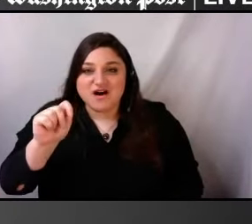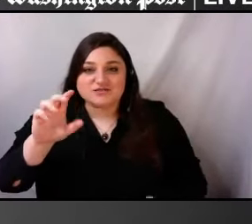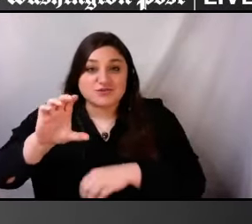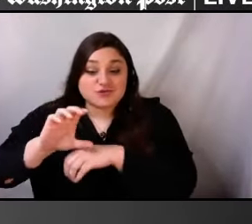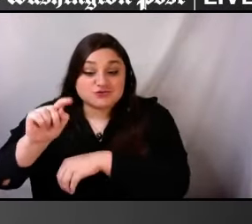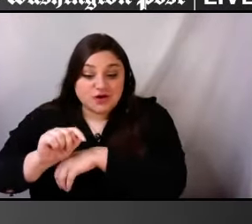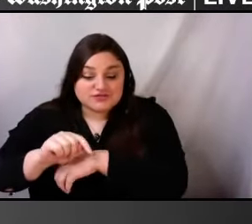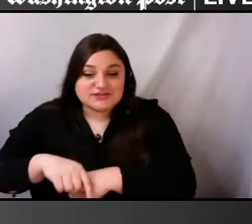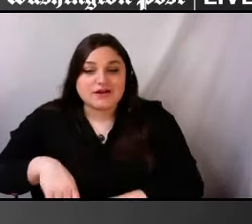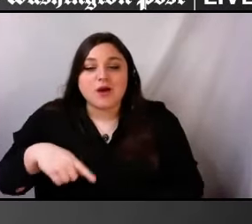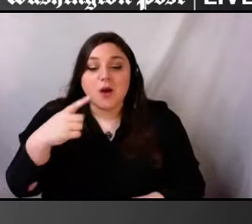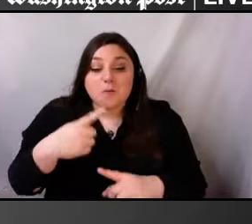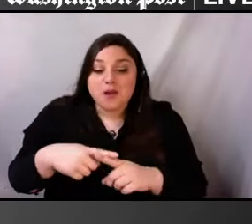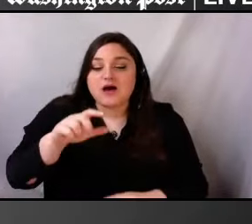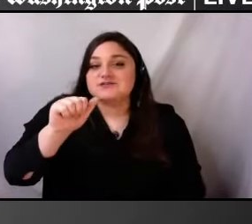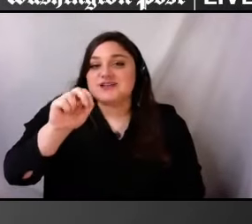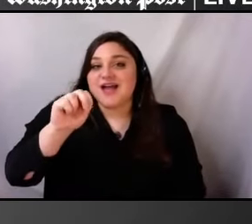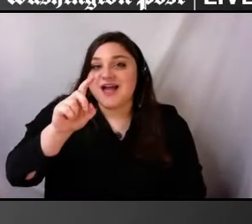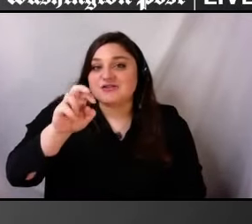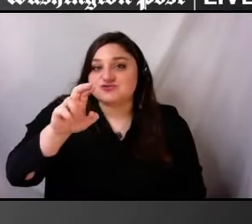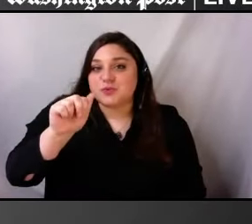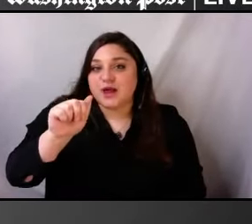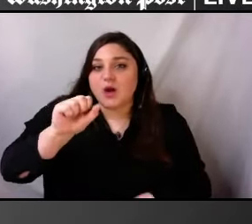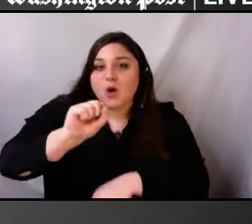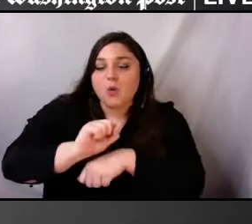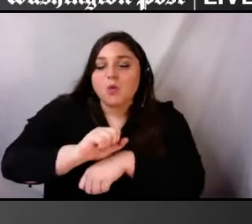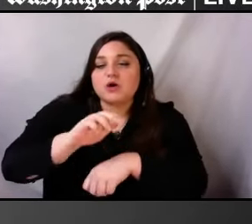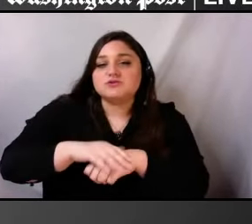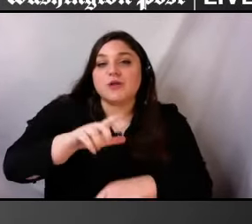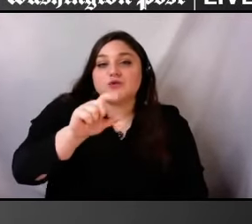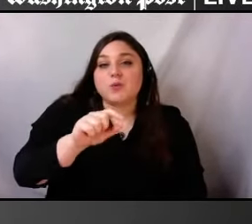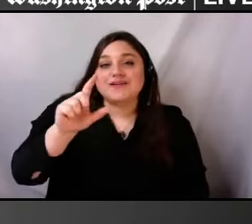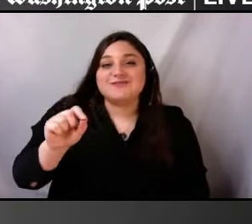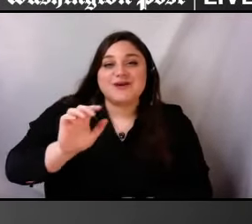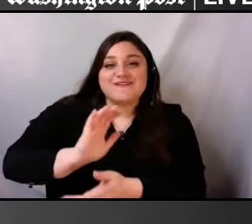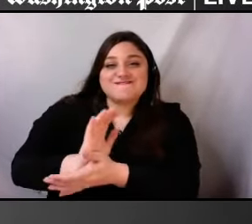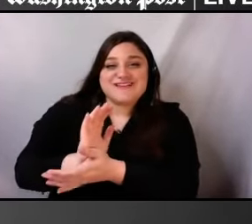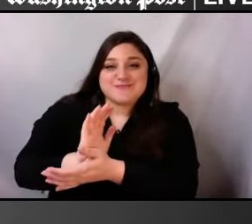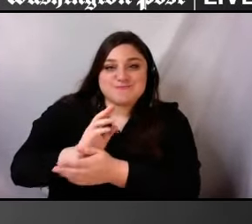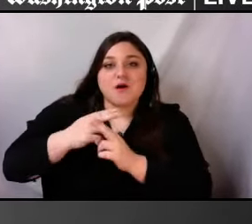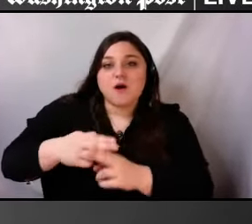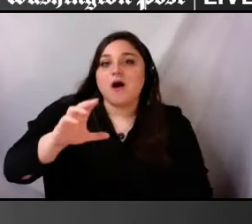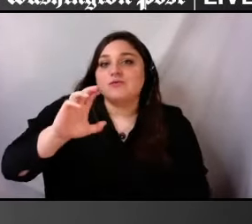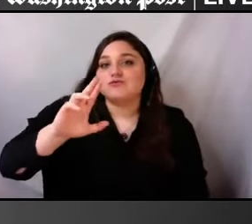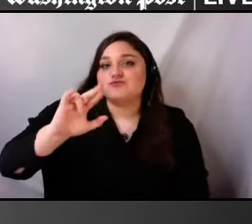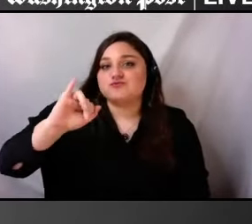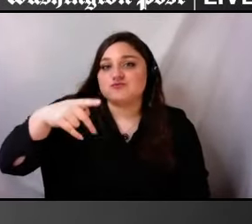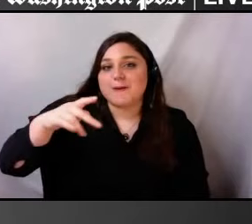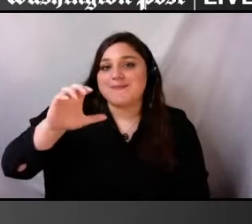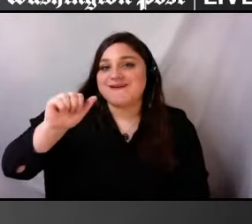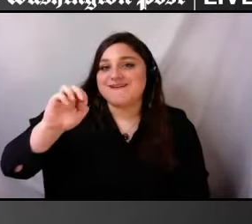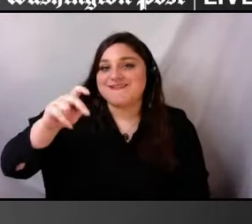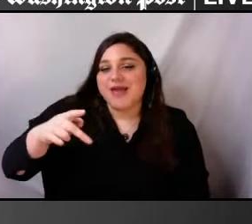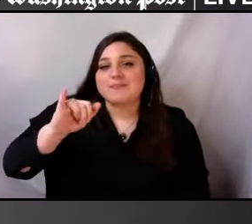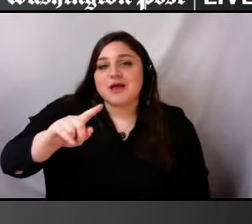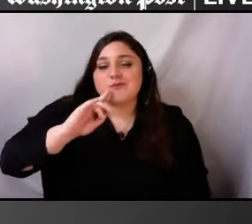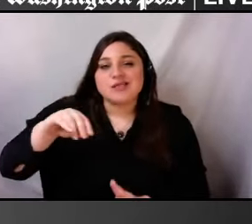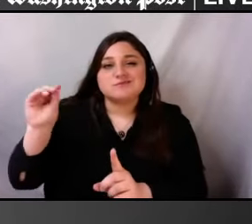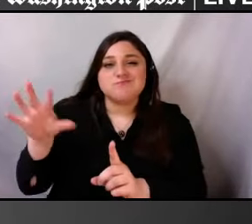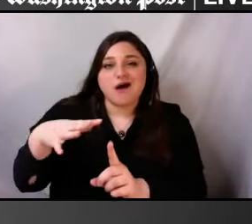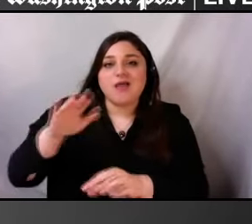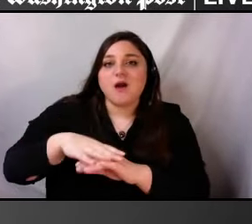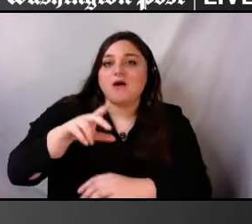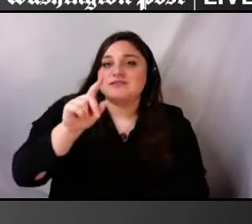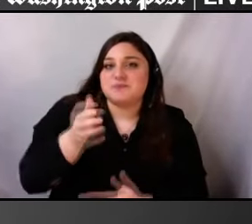producer on the 2020 documentary Crip Camp that really put the spotlight on the disability rights movement. A very